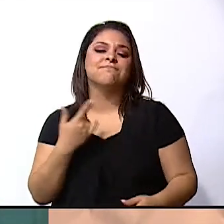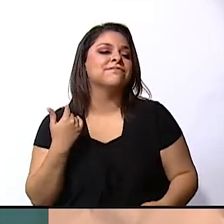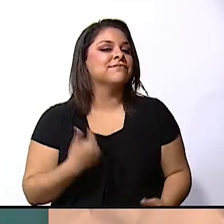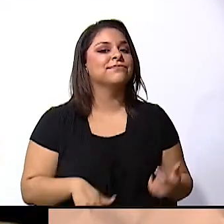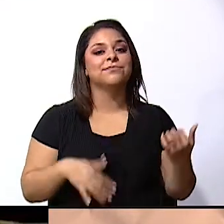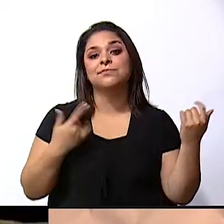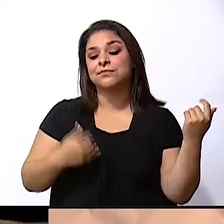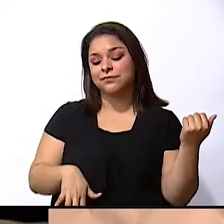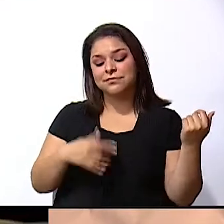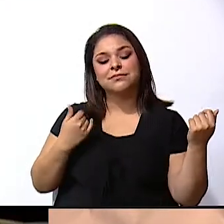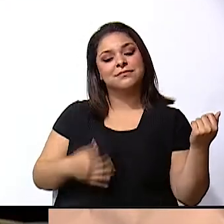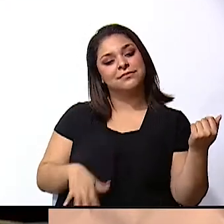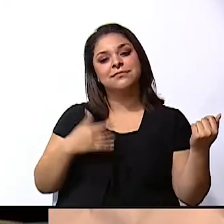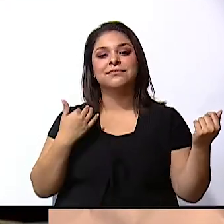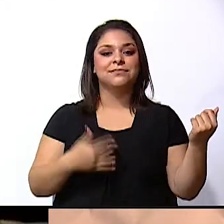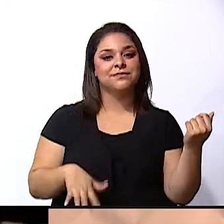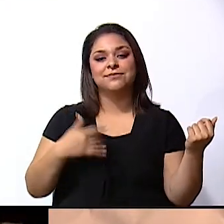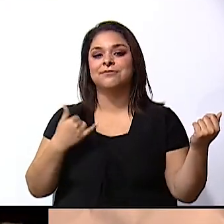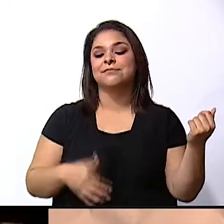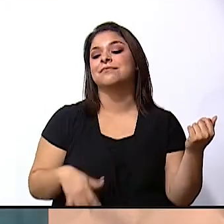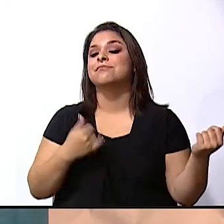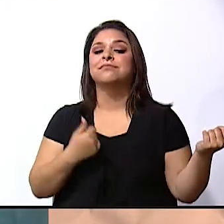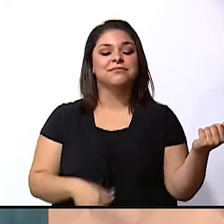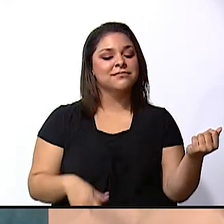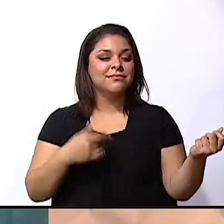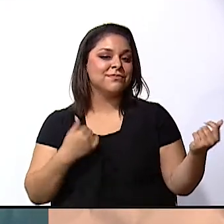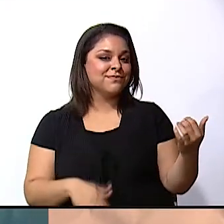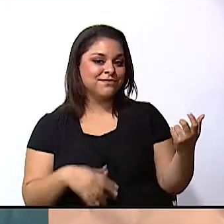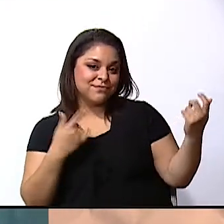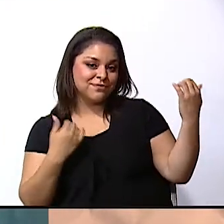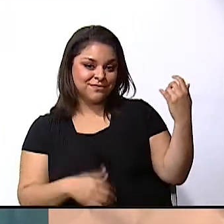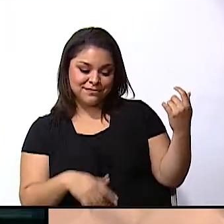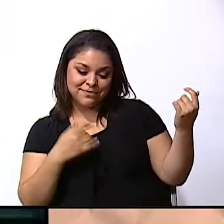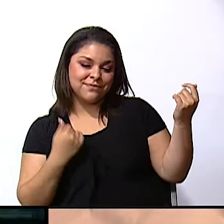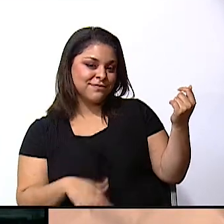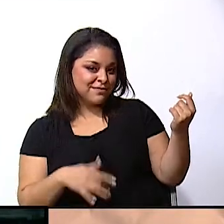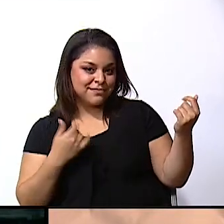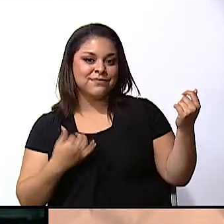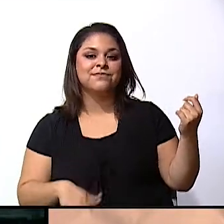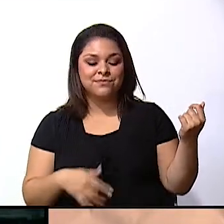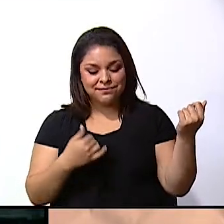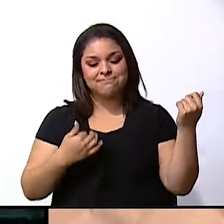my baby it don't matter if you're black or white